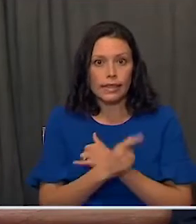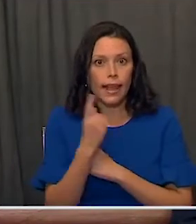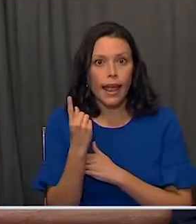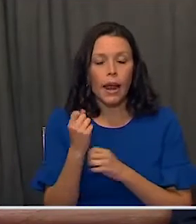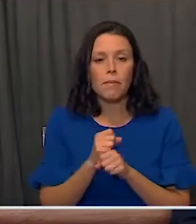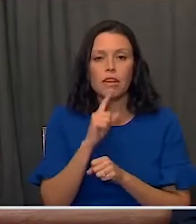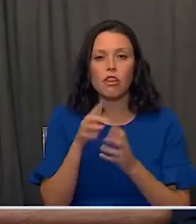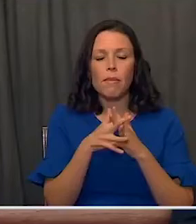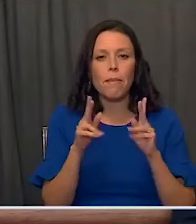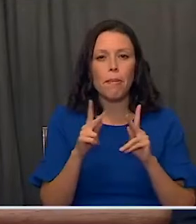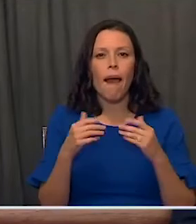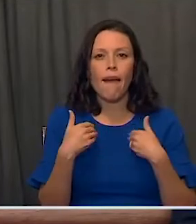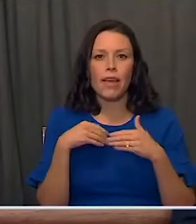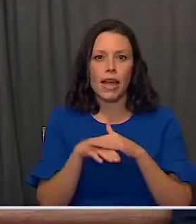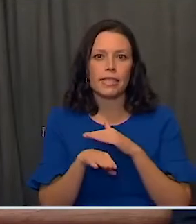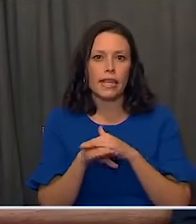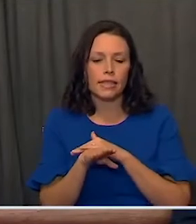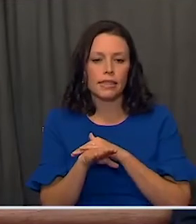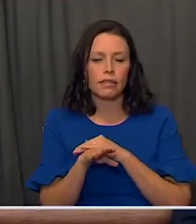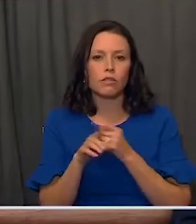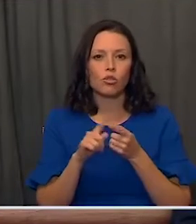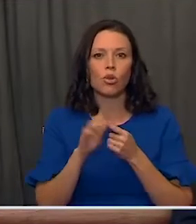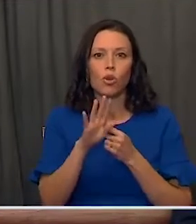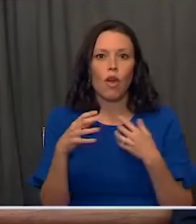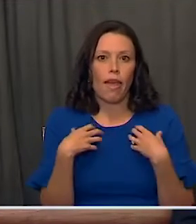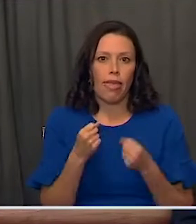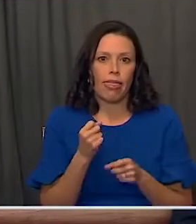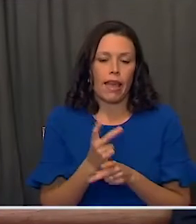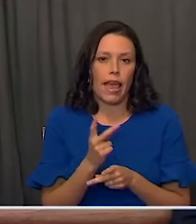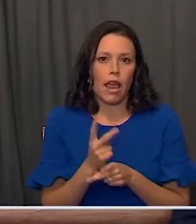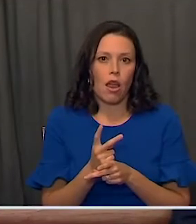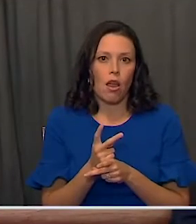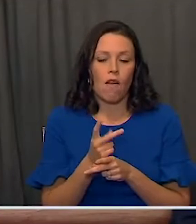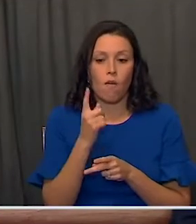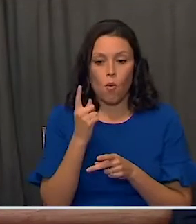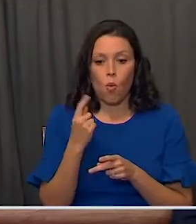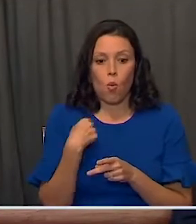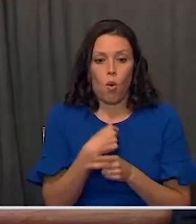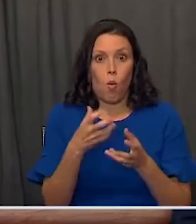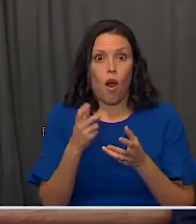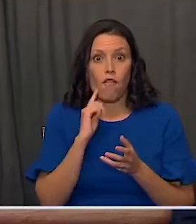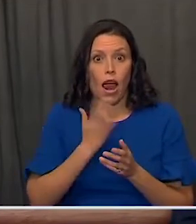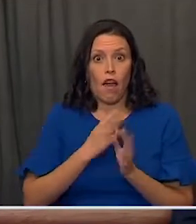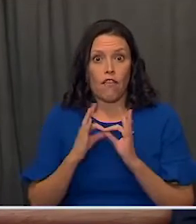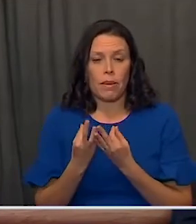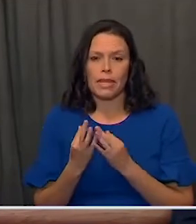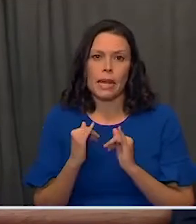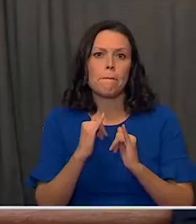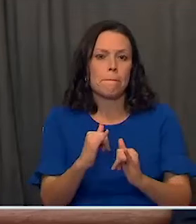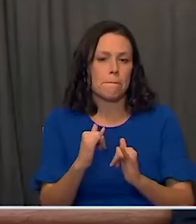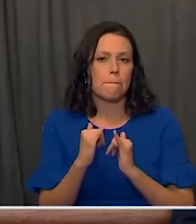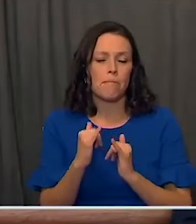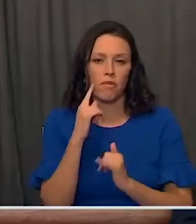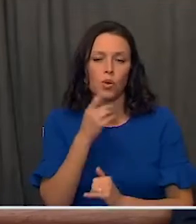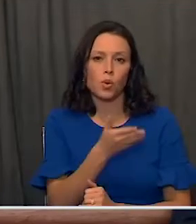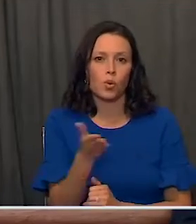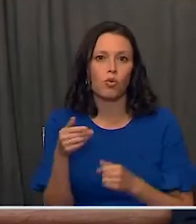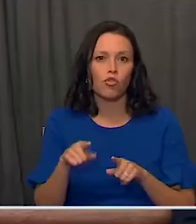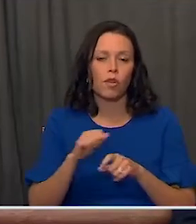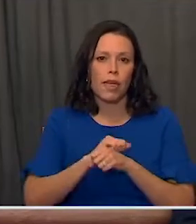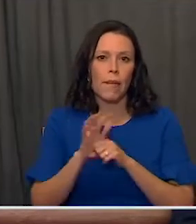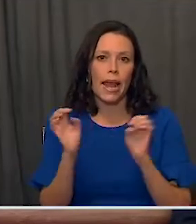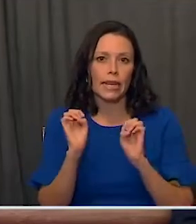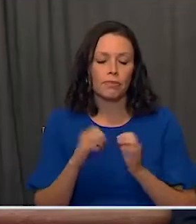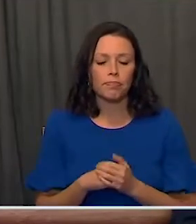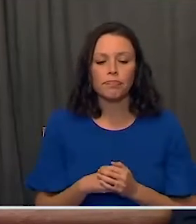make sure the American people have access to the health care that we'd want any member of our family to have as we meet this pandemic. Now, cases